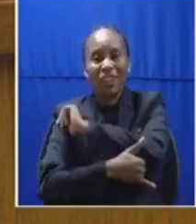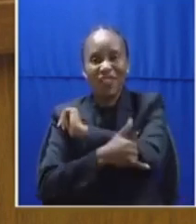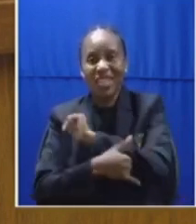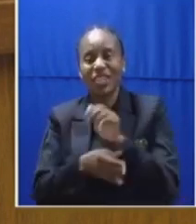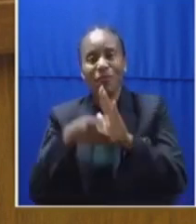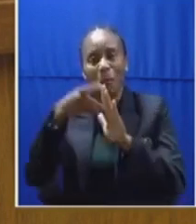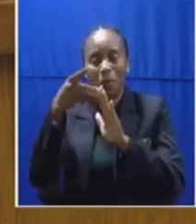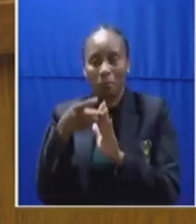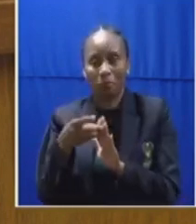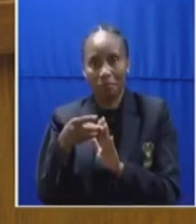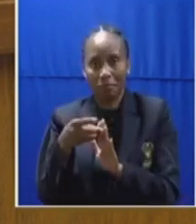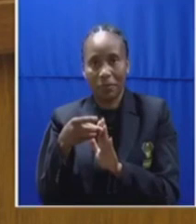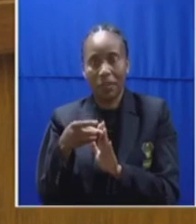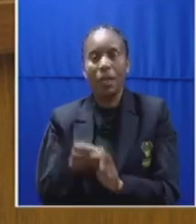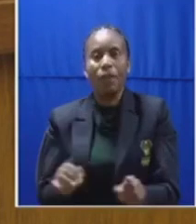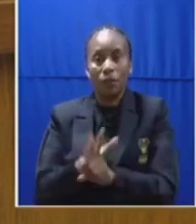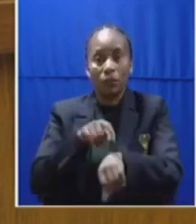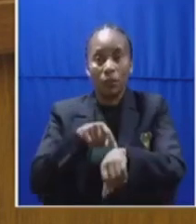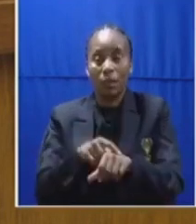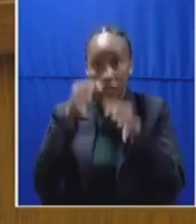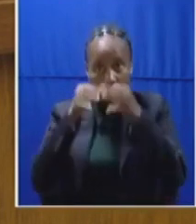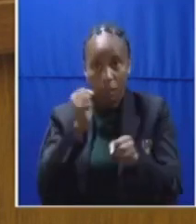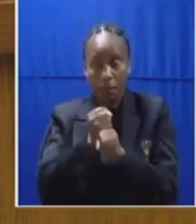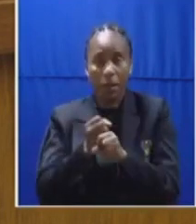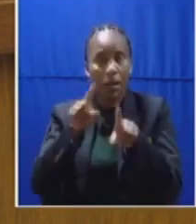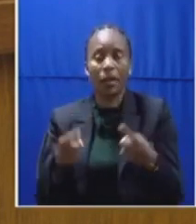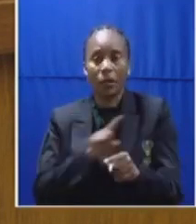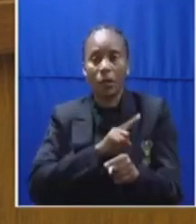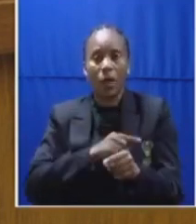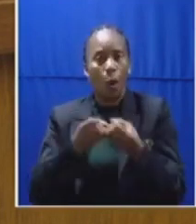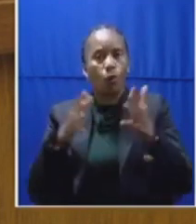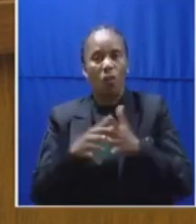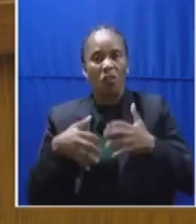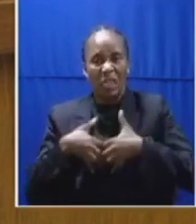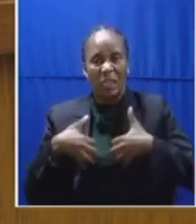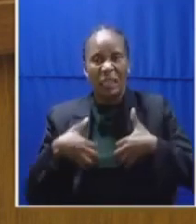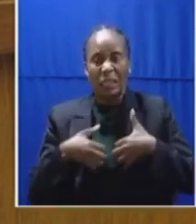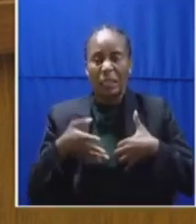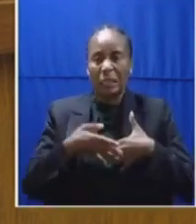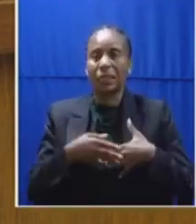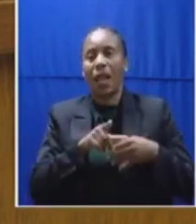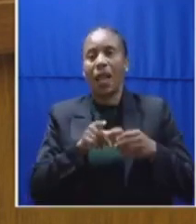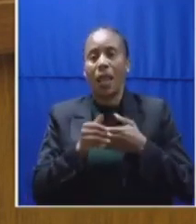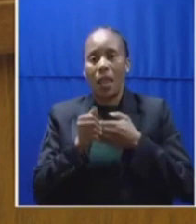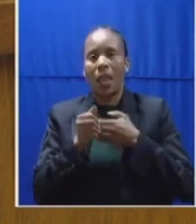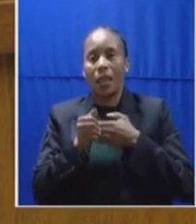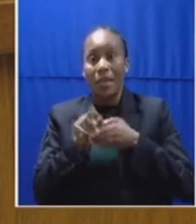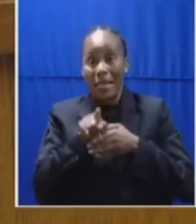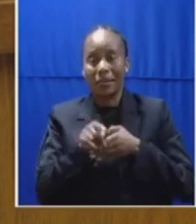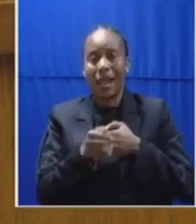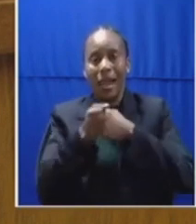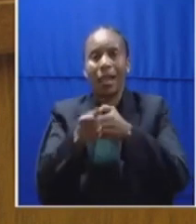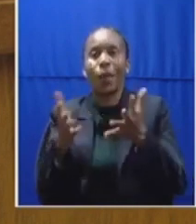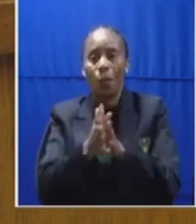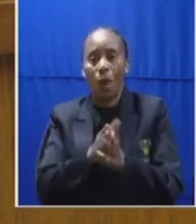We cannot make permanent decisions because of temporal frustrations which will lead to long-term consequences. So we